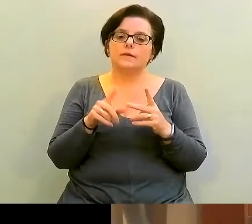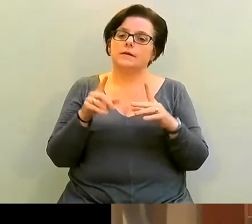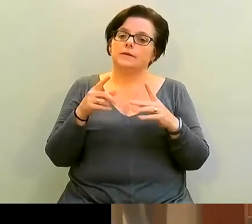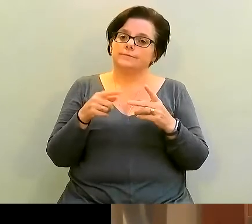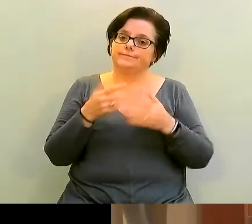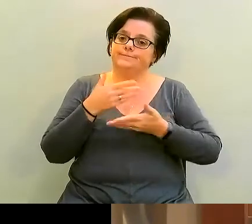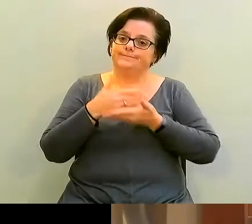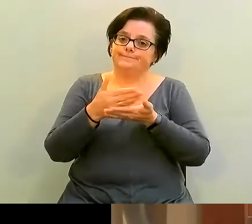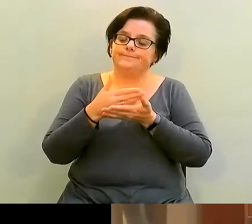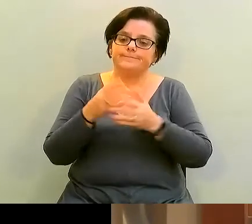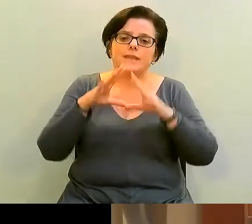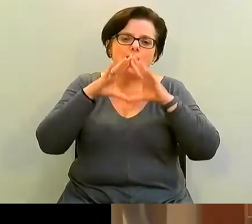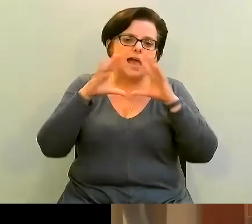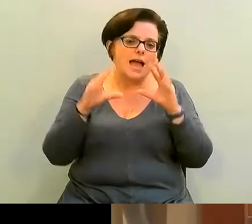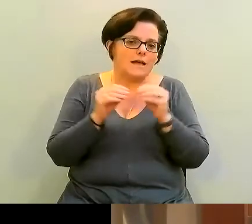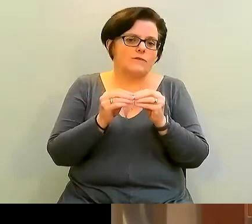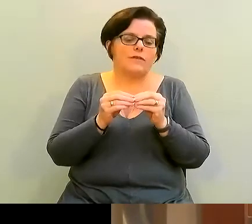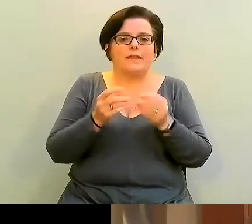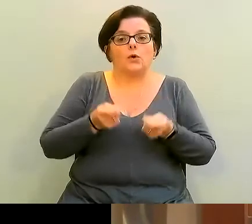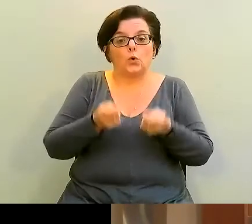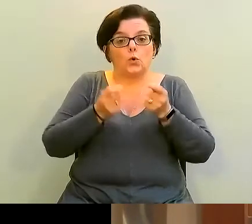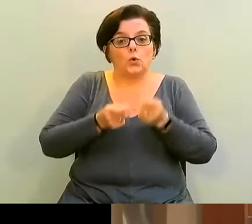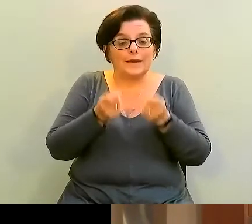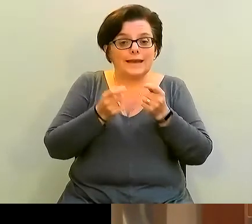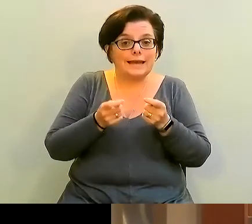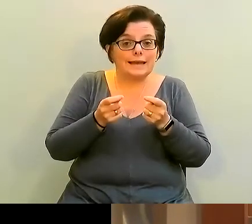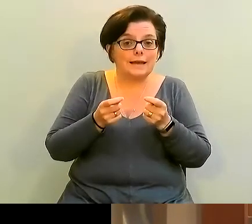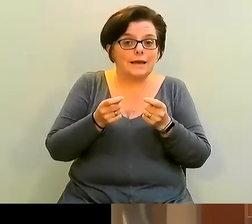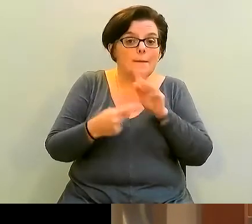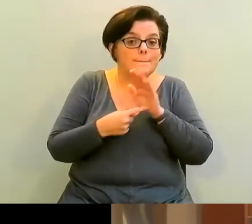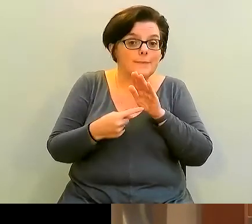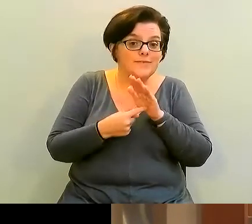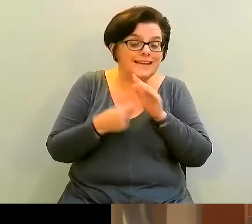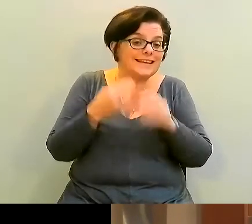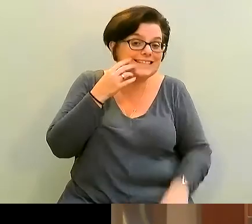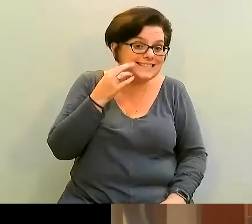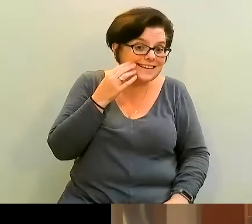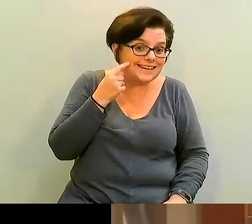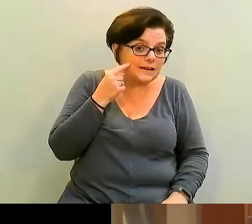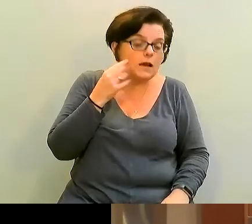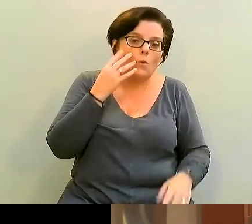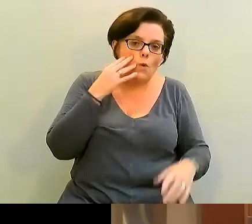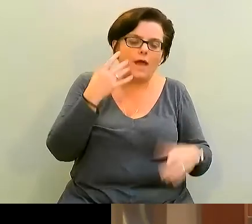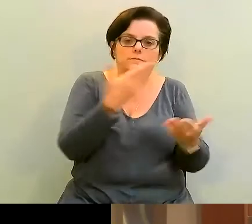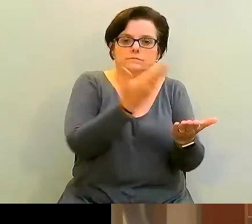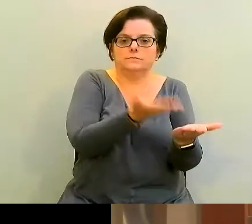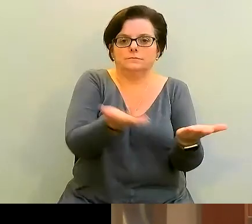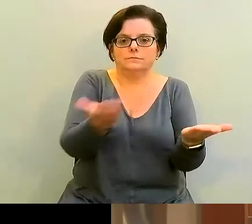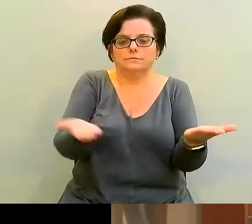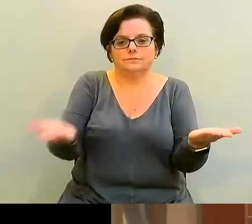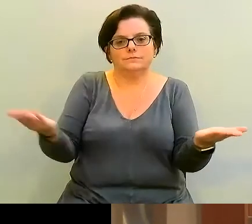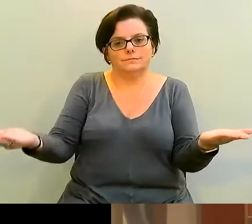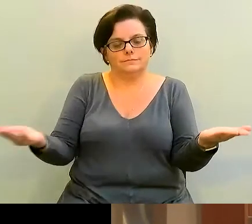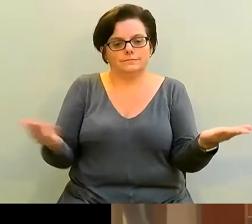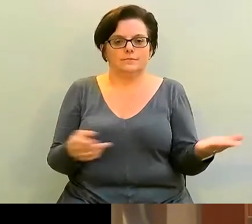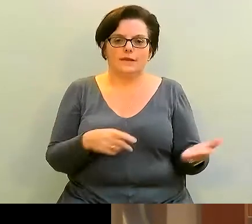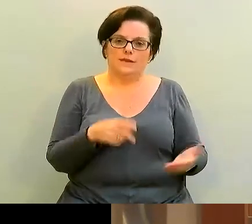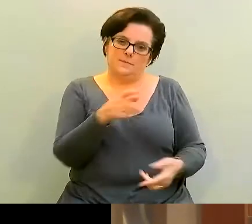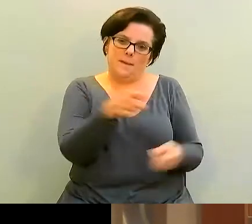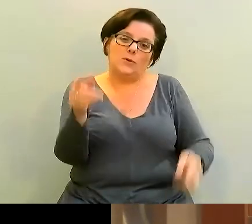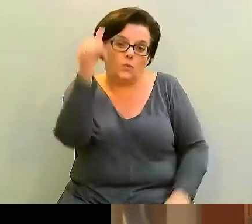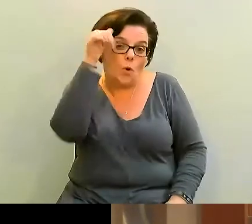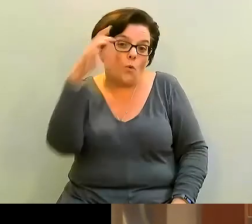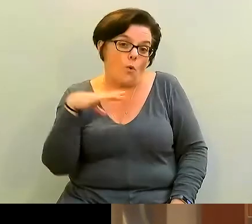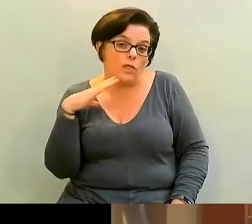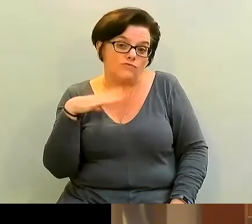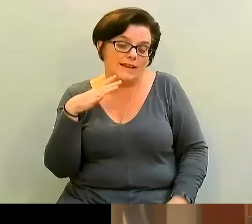is so much easier if it's laid out. And we call that mise en place. Again, many of you may know about this already. But it's really